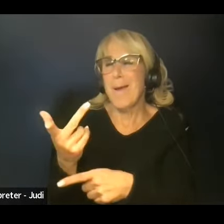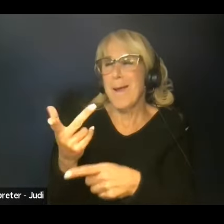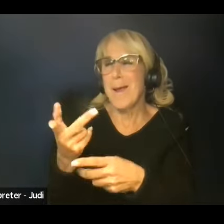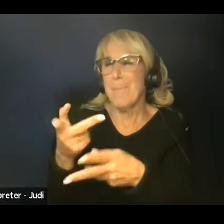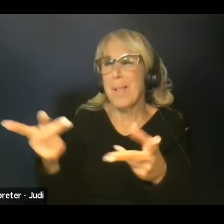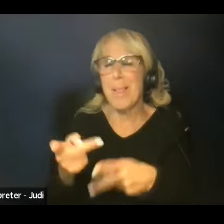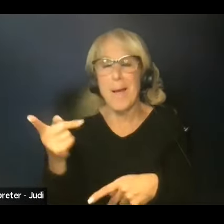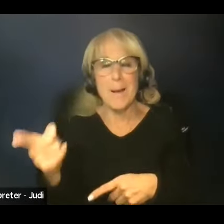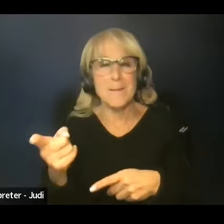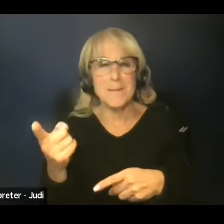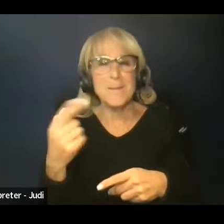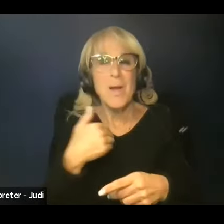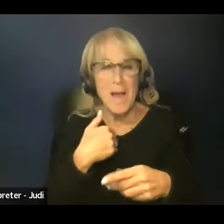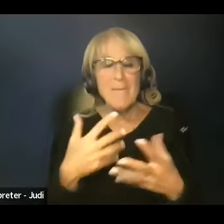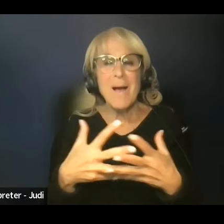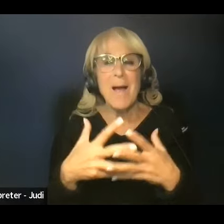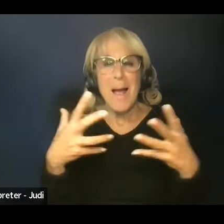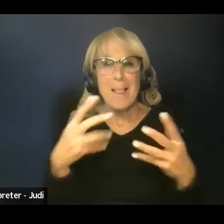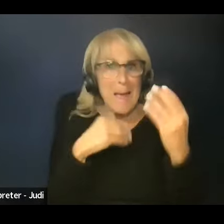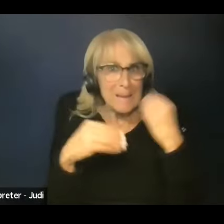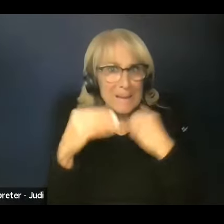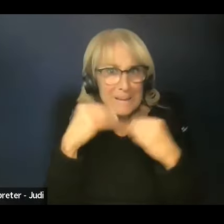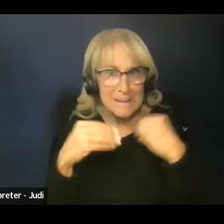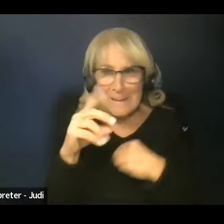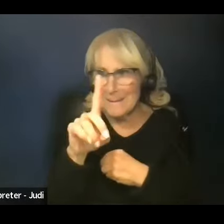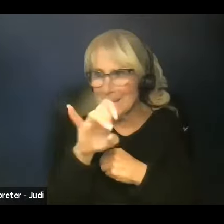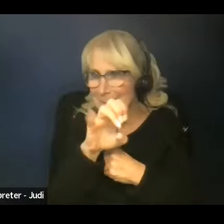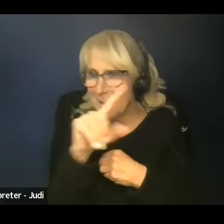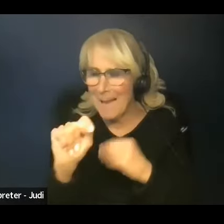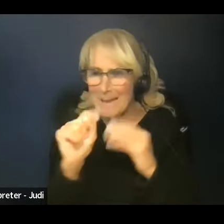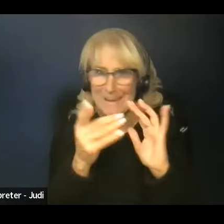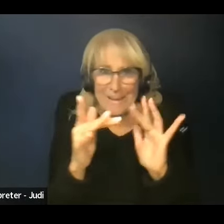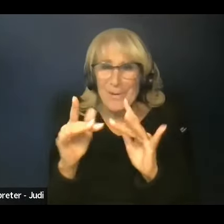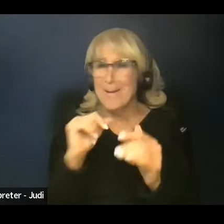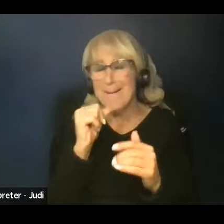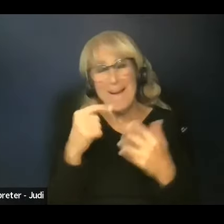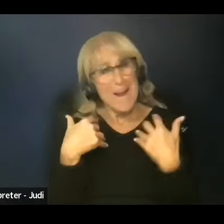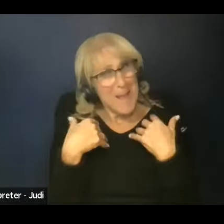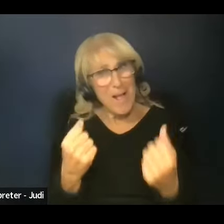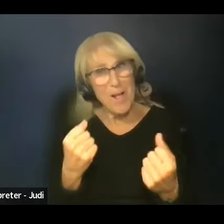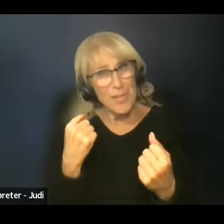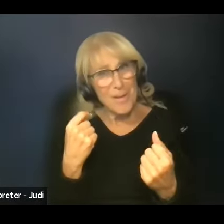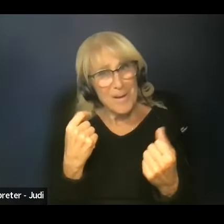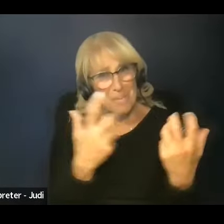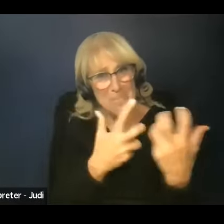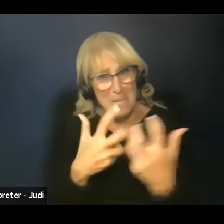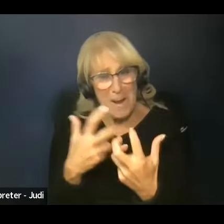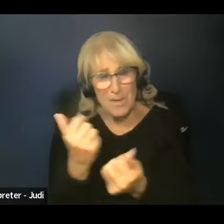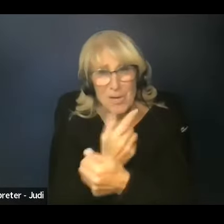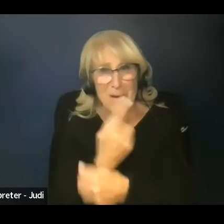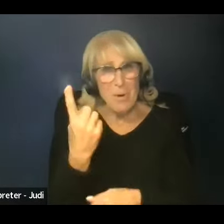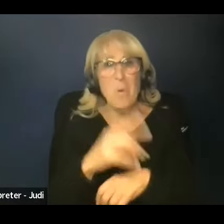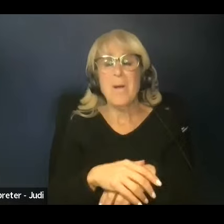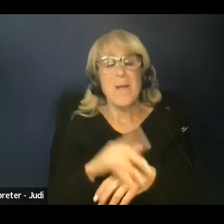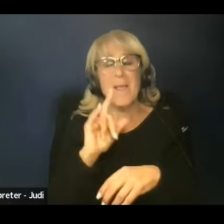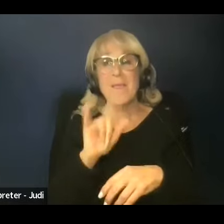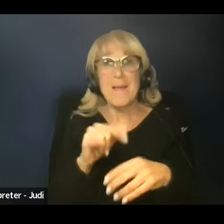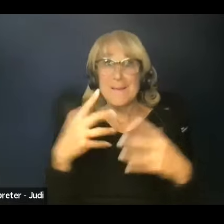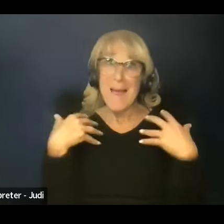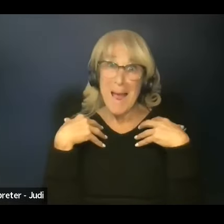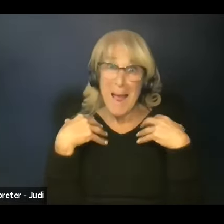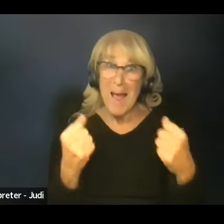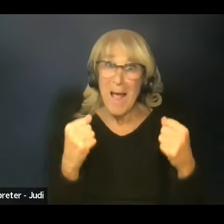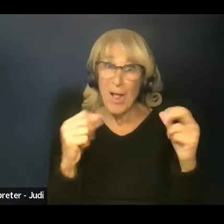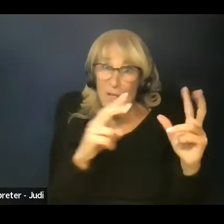know, we have a lot of diets in the internet that are maybe not healthy for everyone. And that's something that is a health issue,